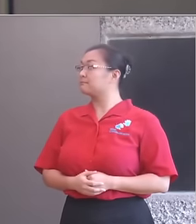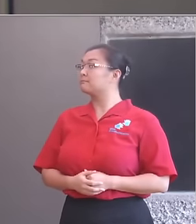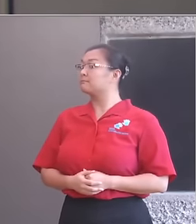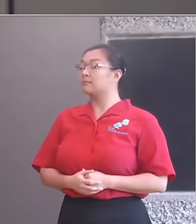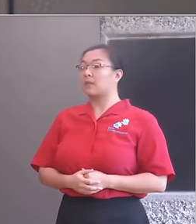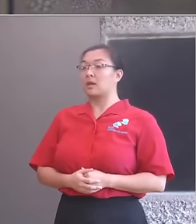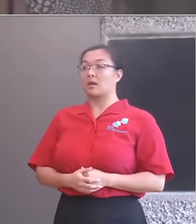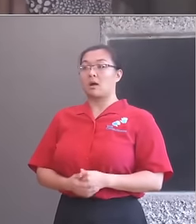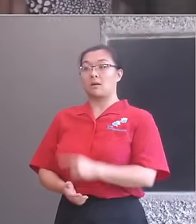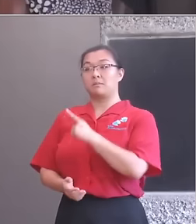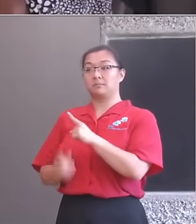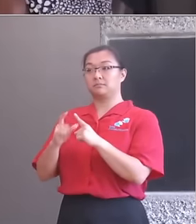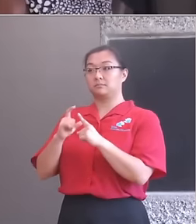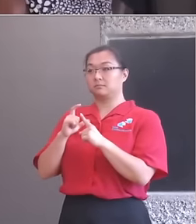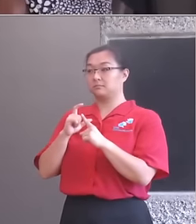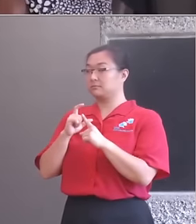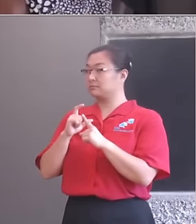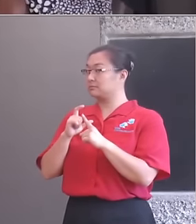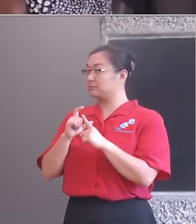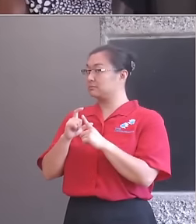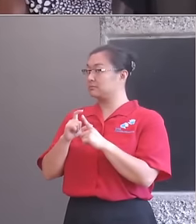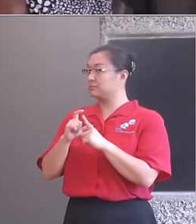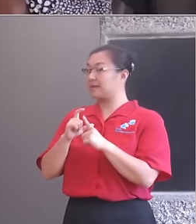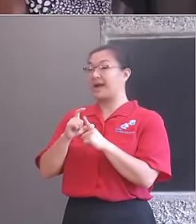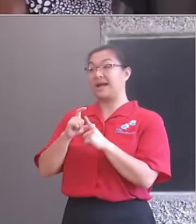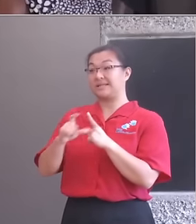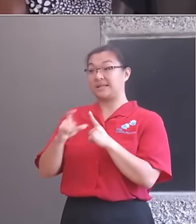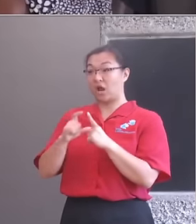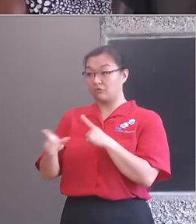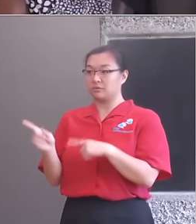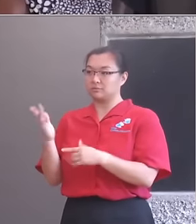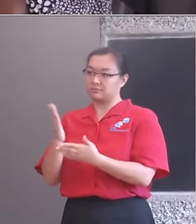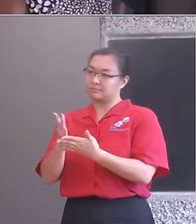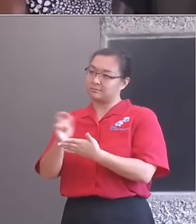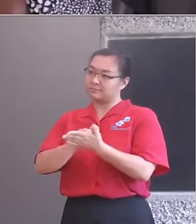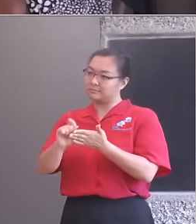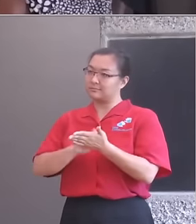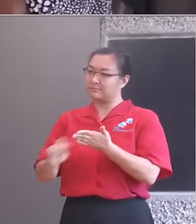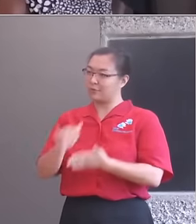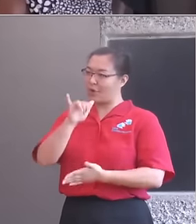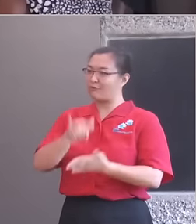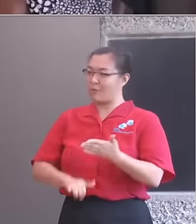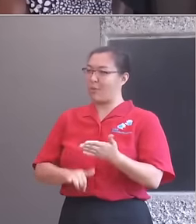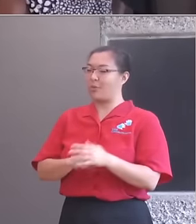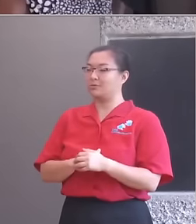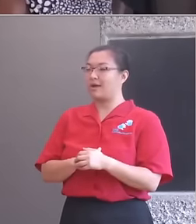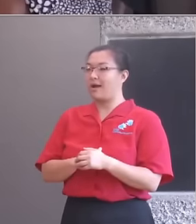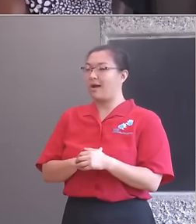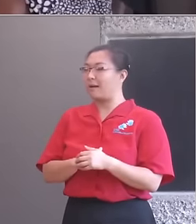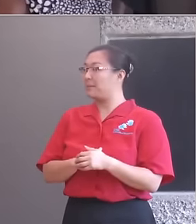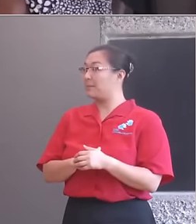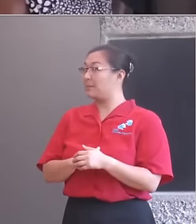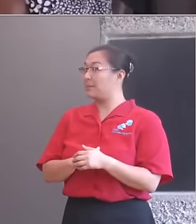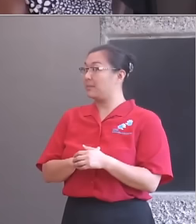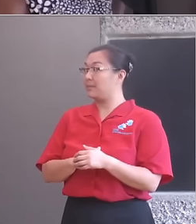arranges a press conference at eight o'clock in the morning in the Barbican obviously has a huge work ethic behind him. And the